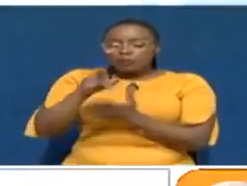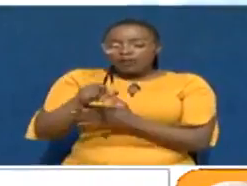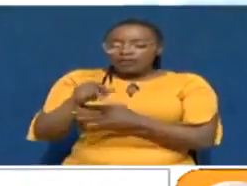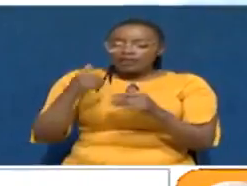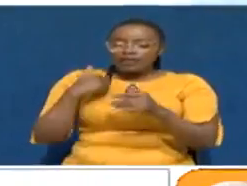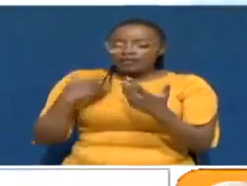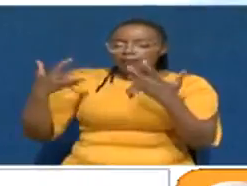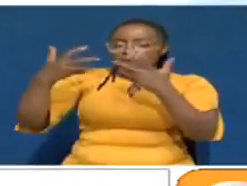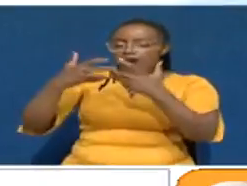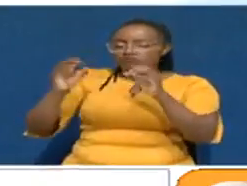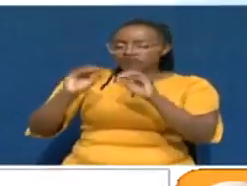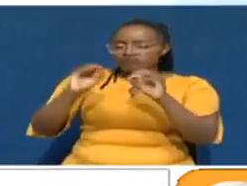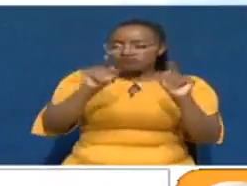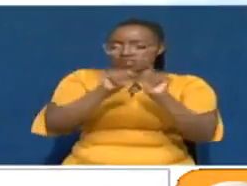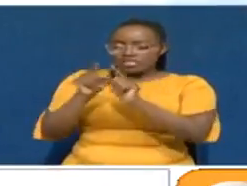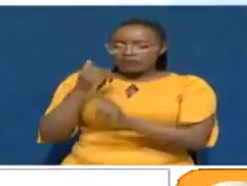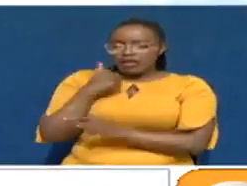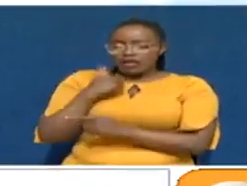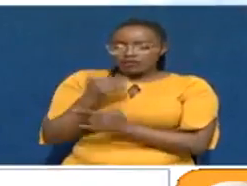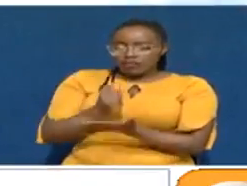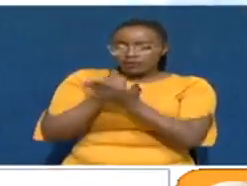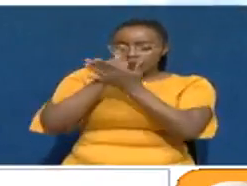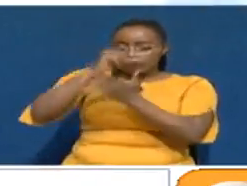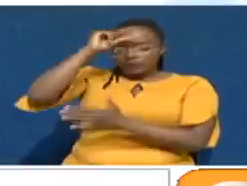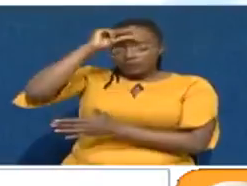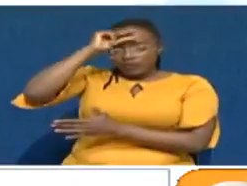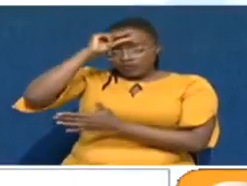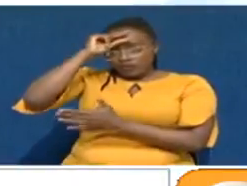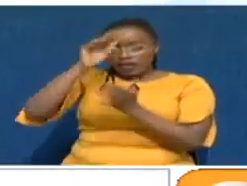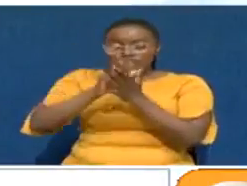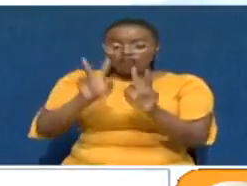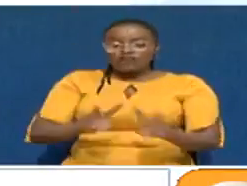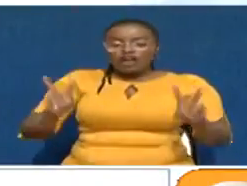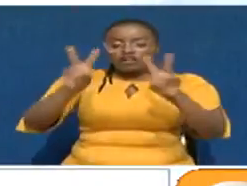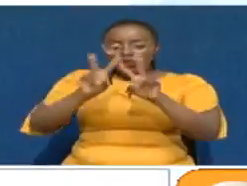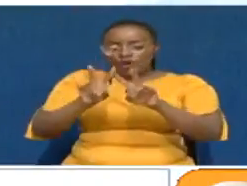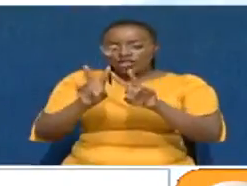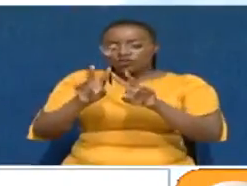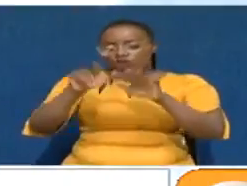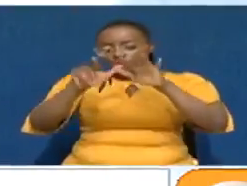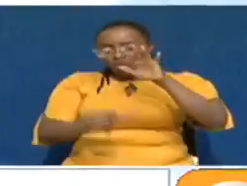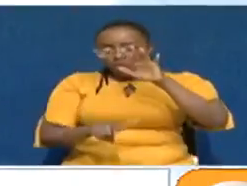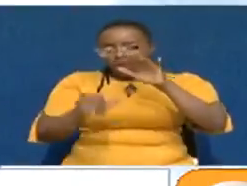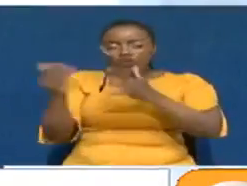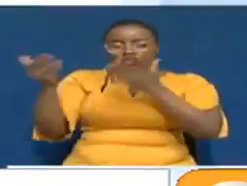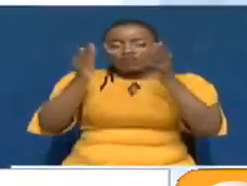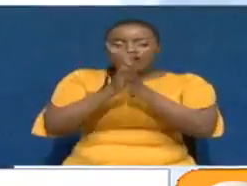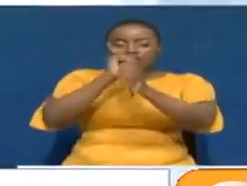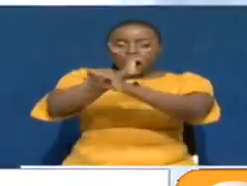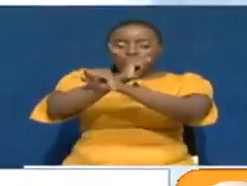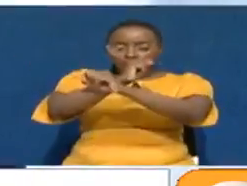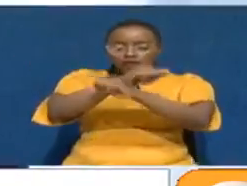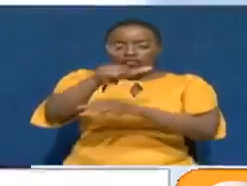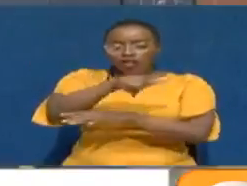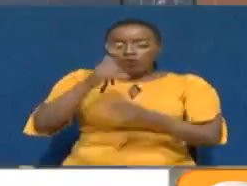difference. The move is part of an intervention by the government to curb undervaluation by shoes importers as well as protect the